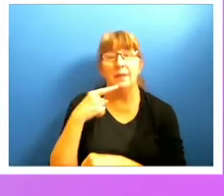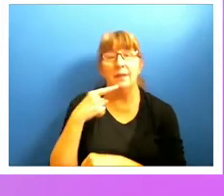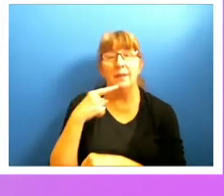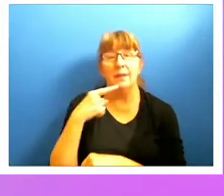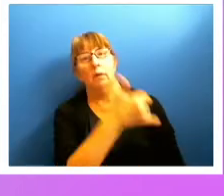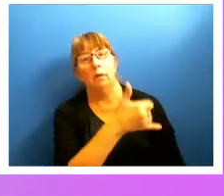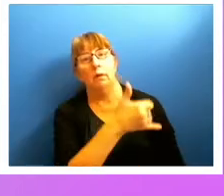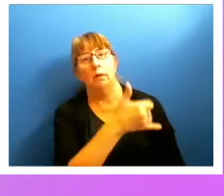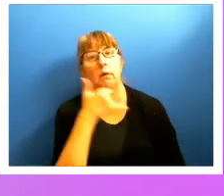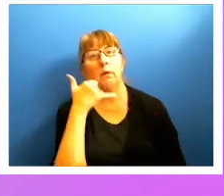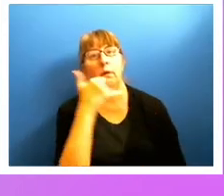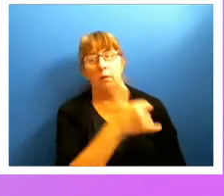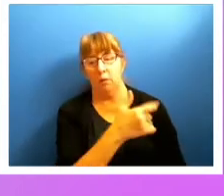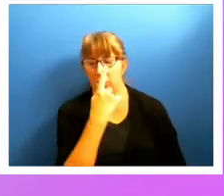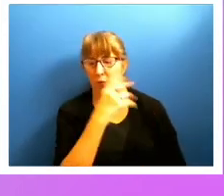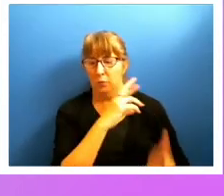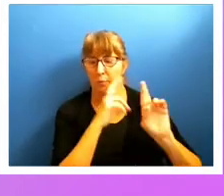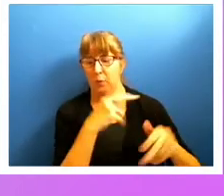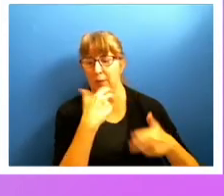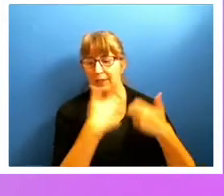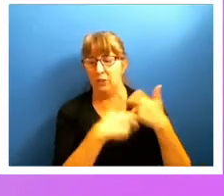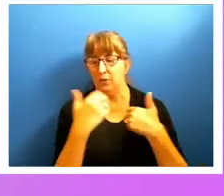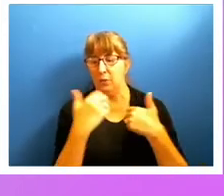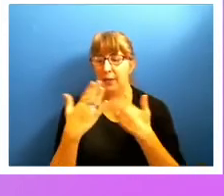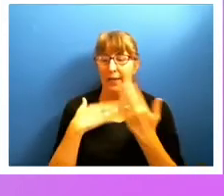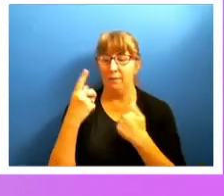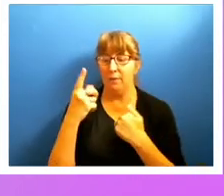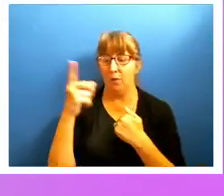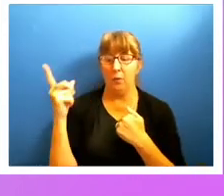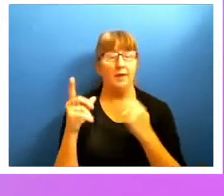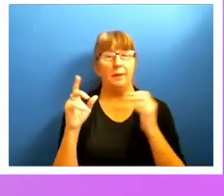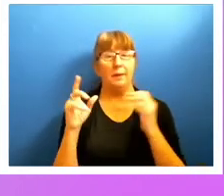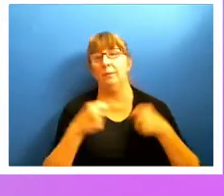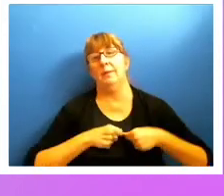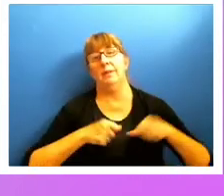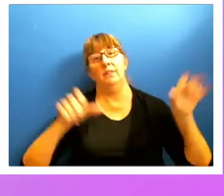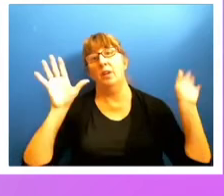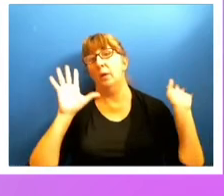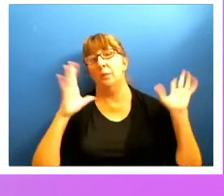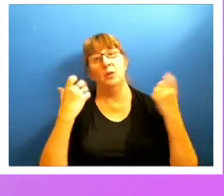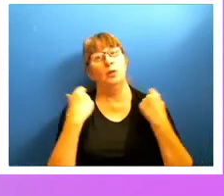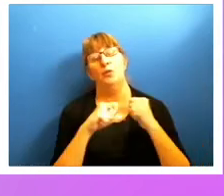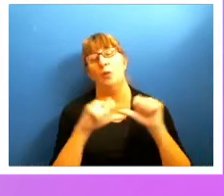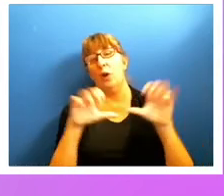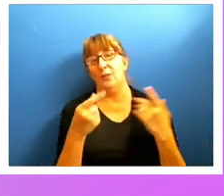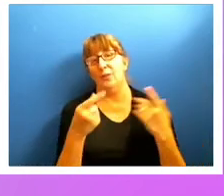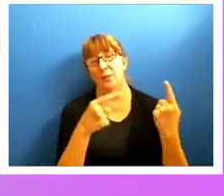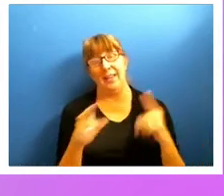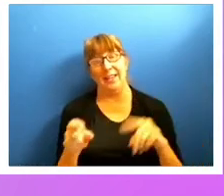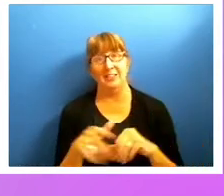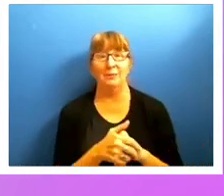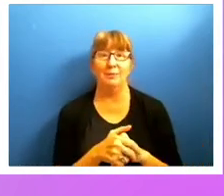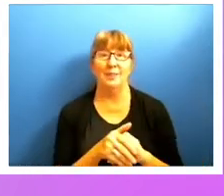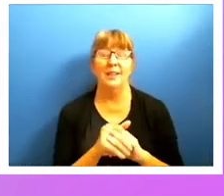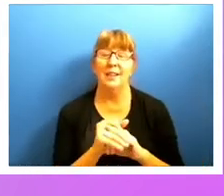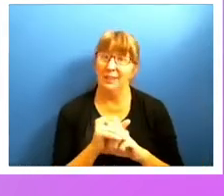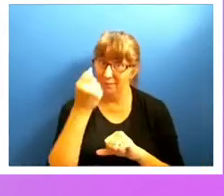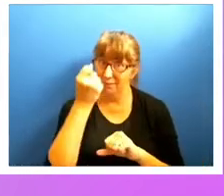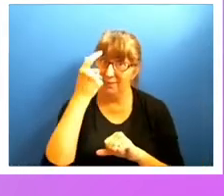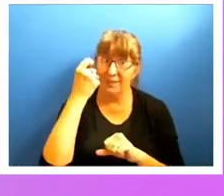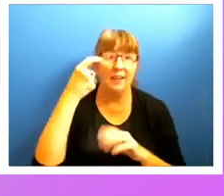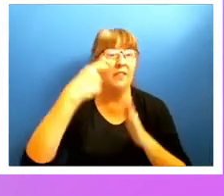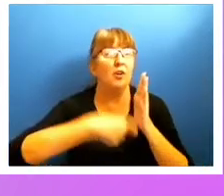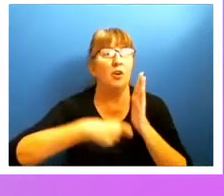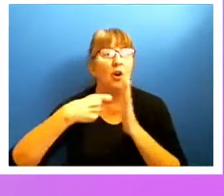to report an issue, even though they've maybe abandoned trying to do the transaction. So, again, remember those costs, the cost difference between